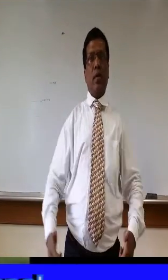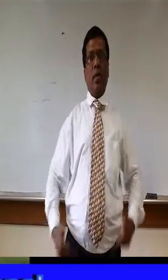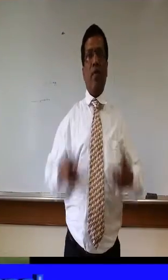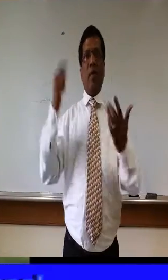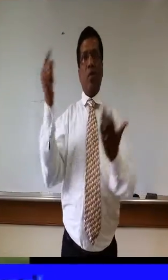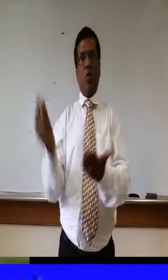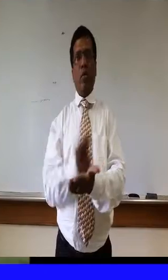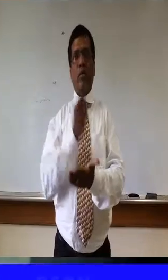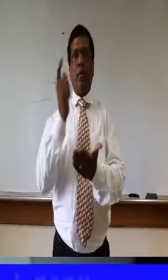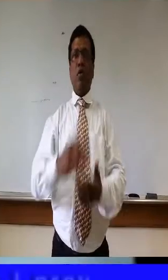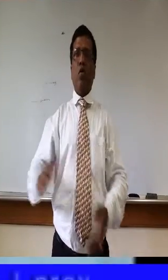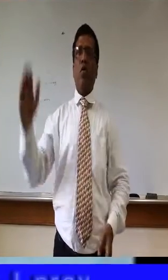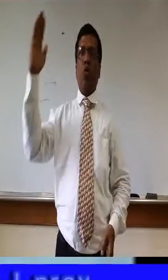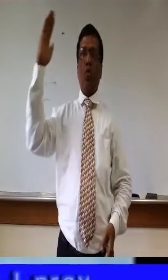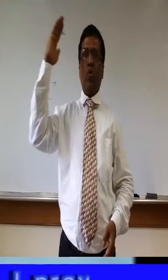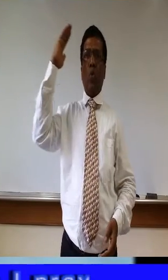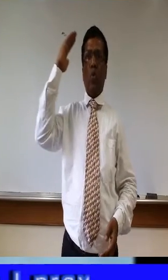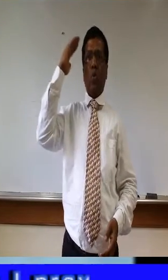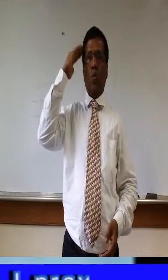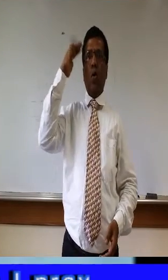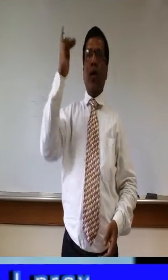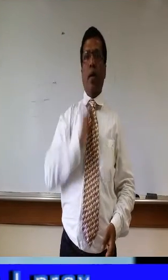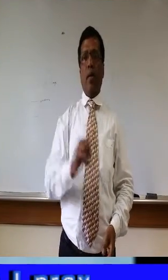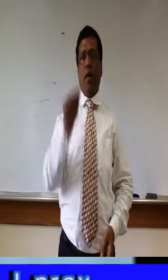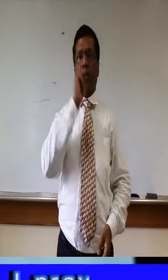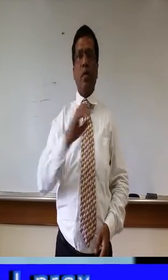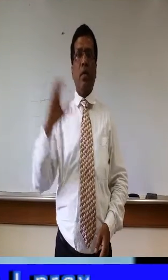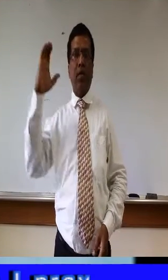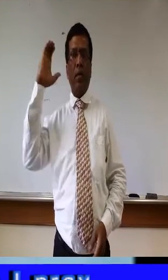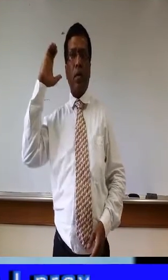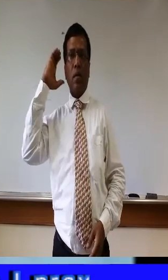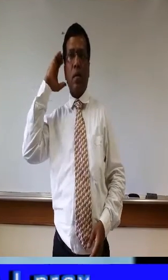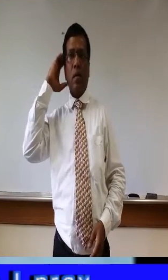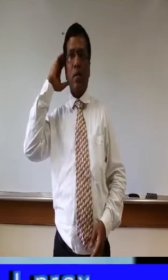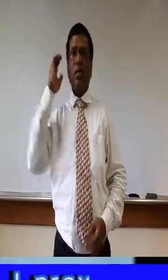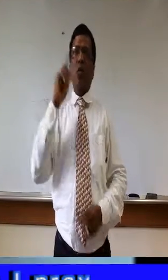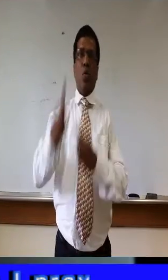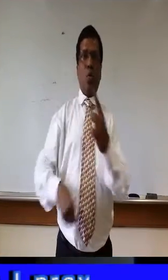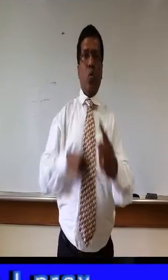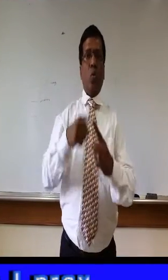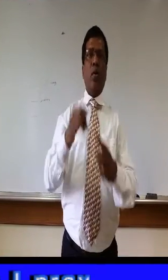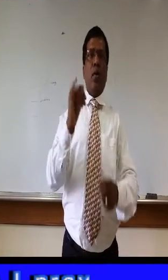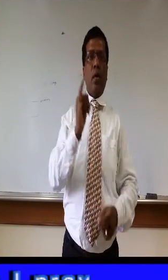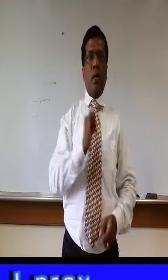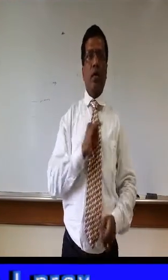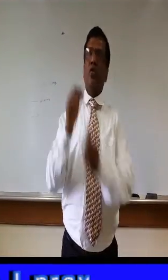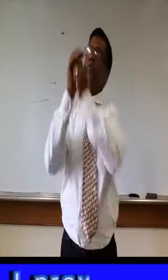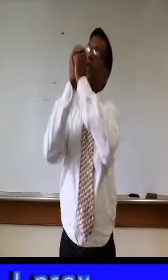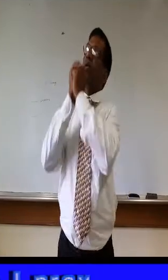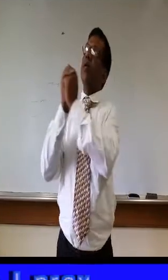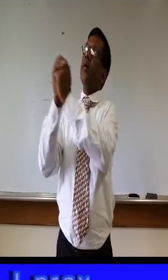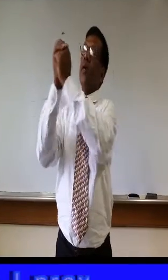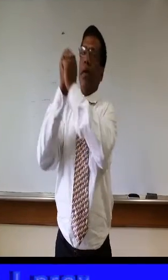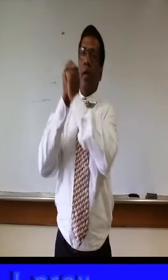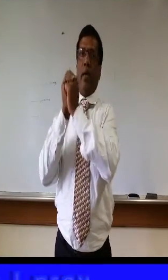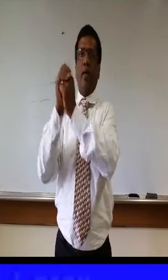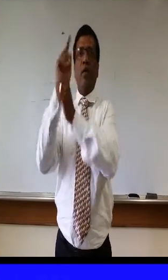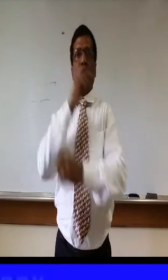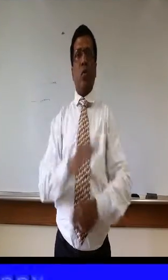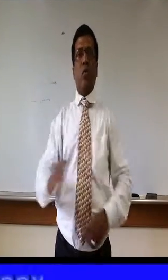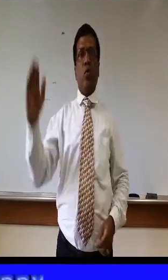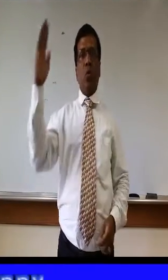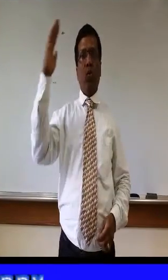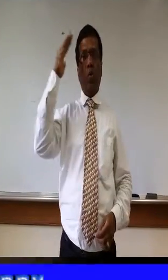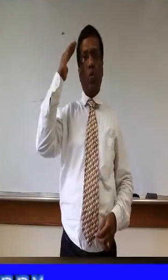I want to live the gospel To know I am